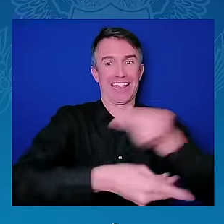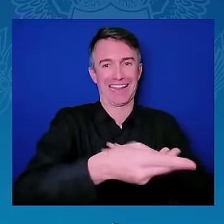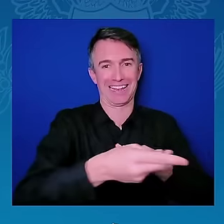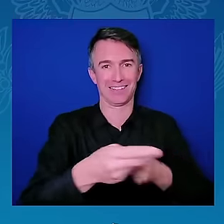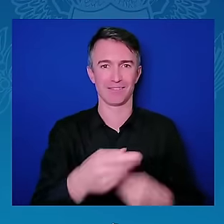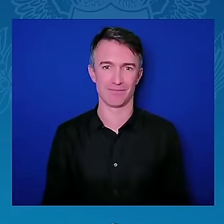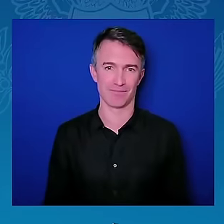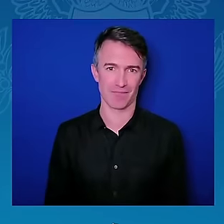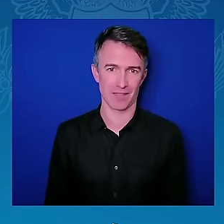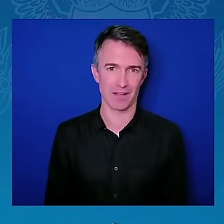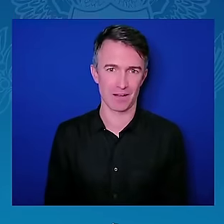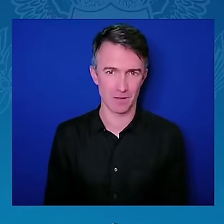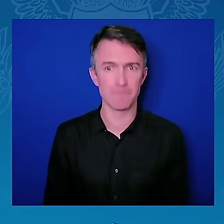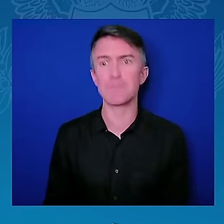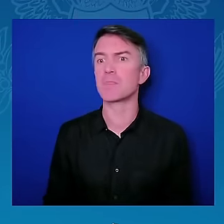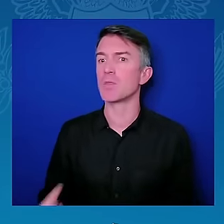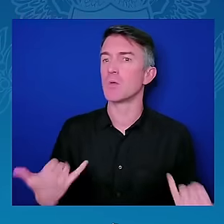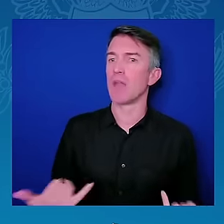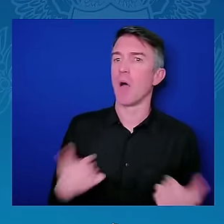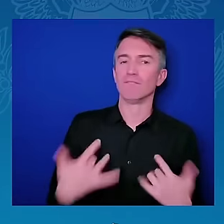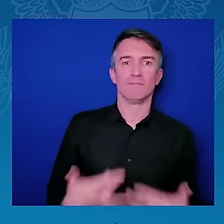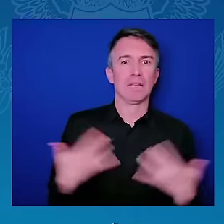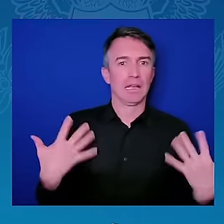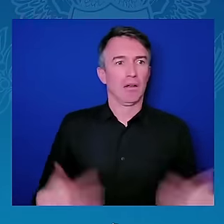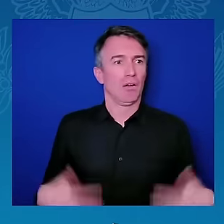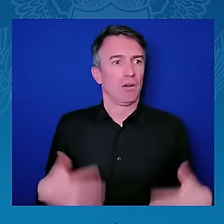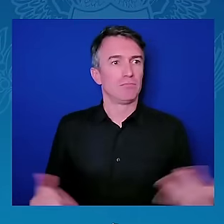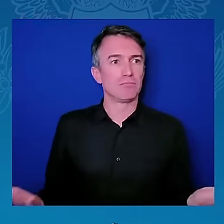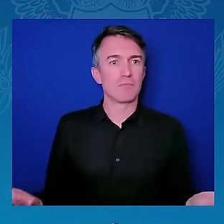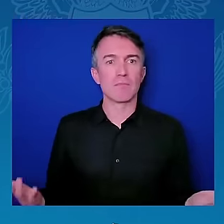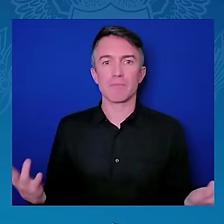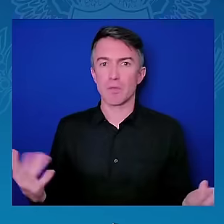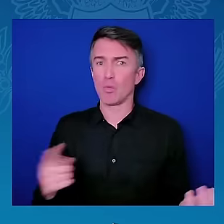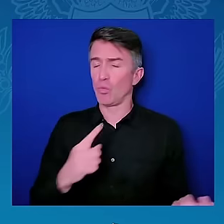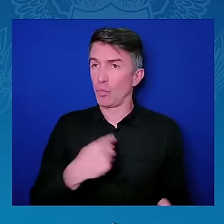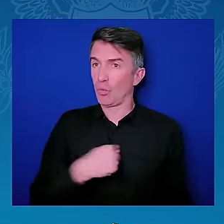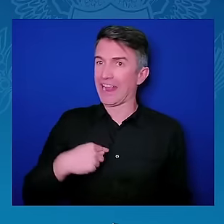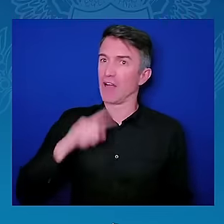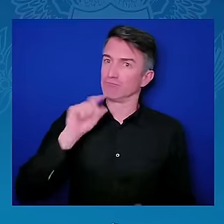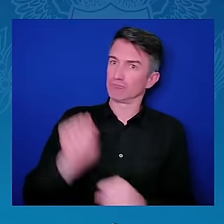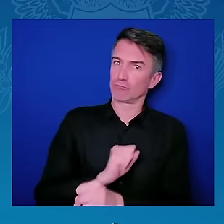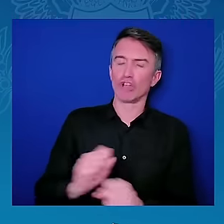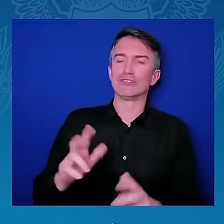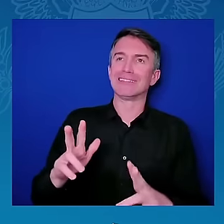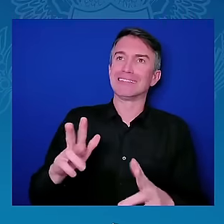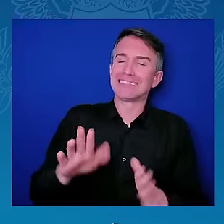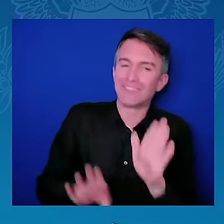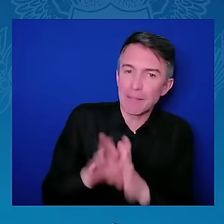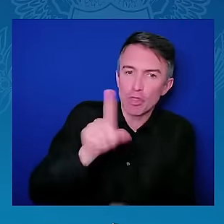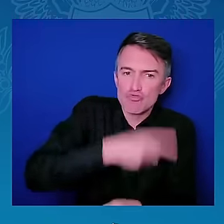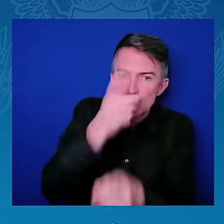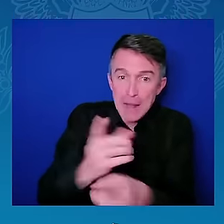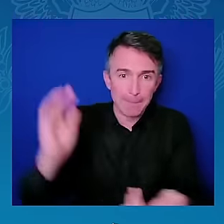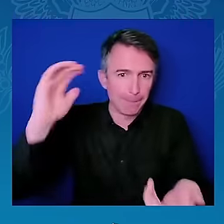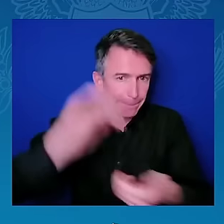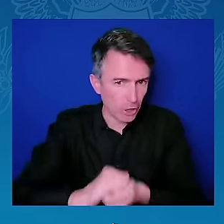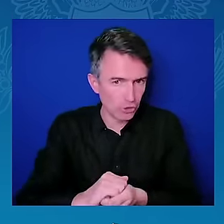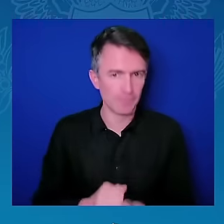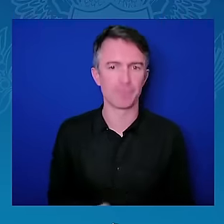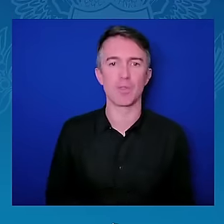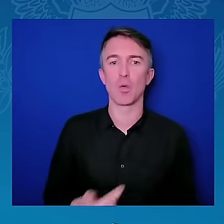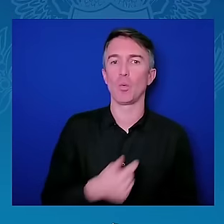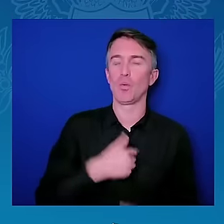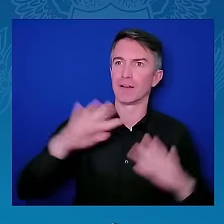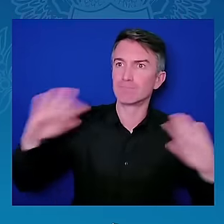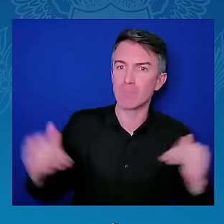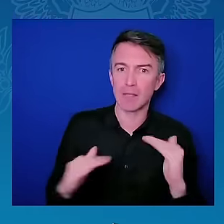conversation around having a level playing field so that both public and especially the